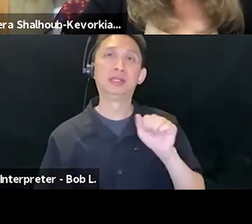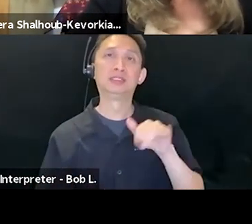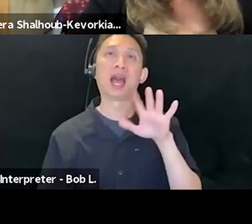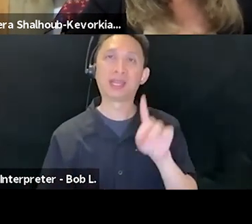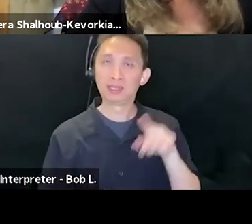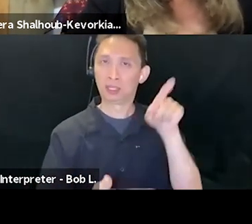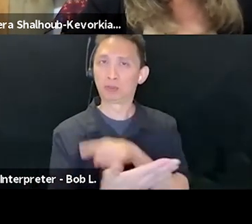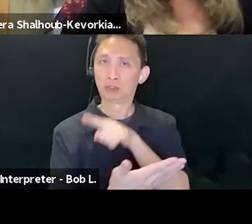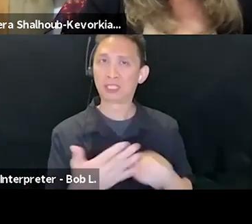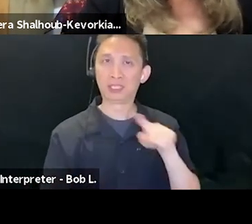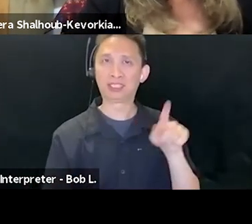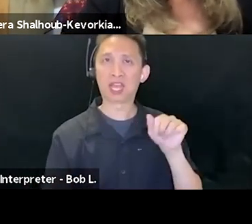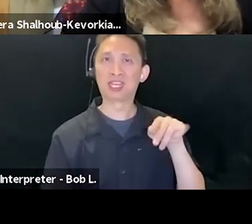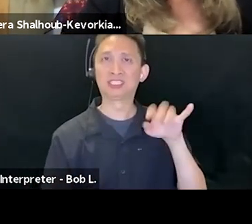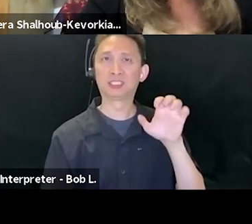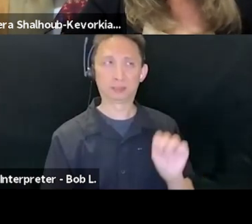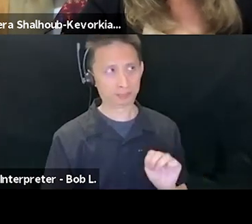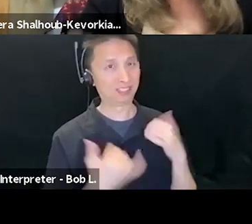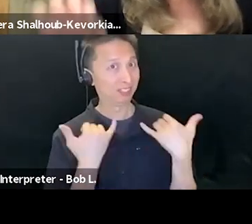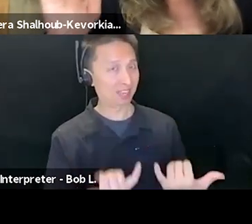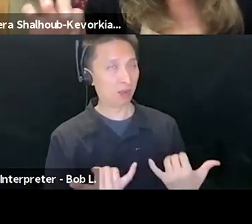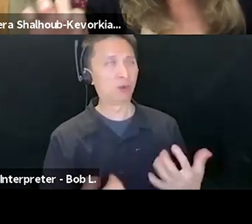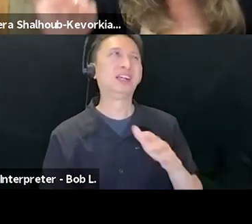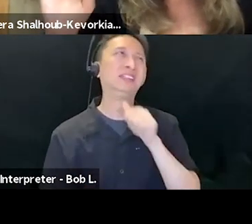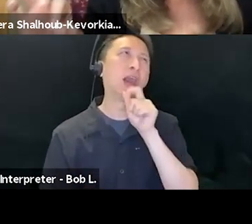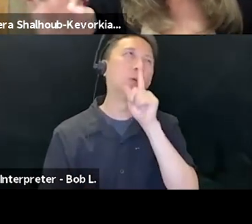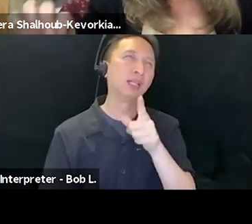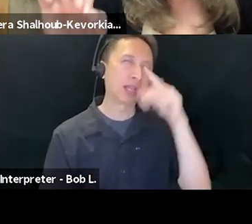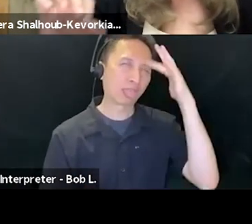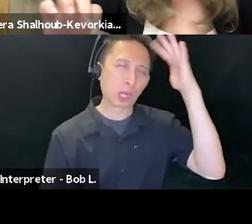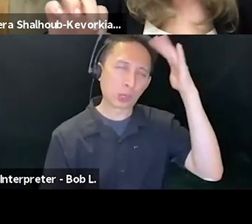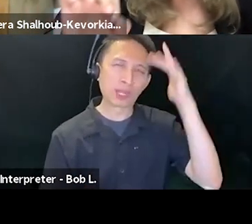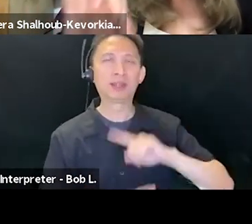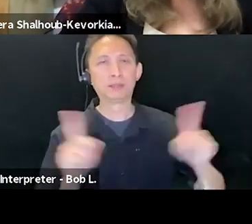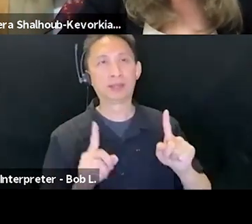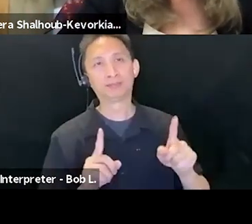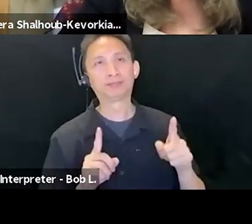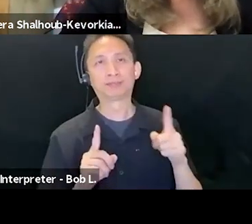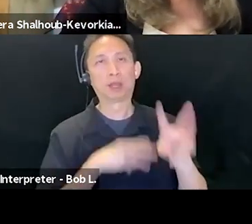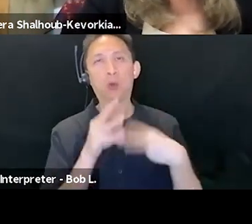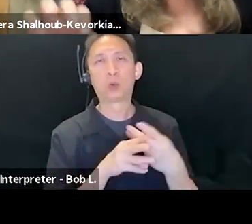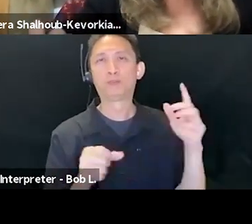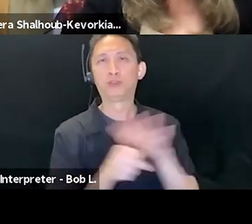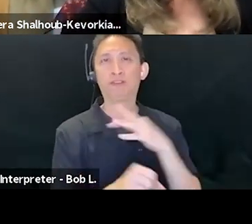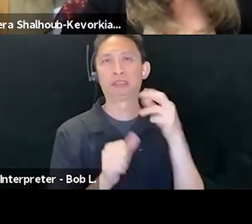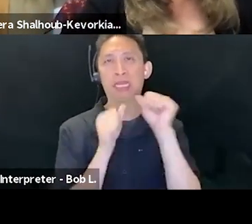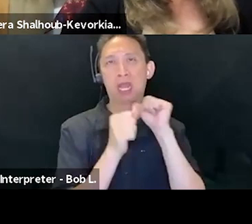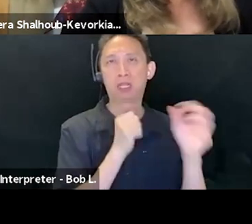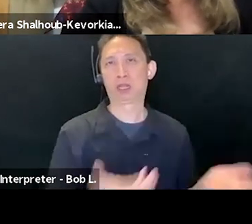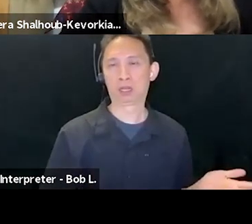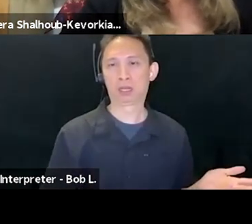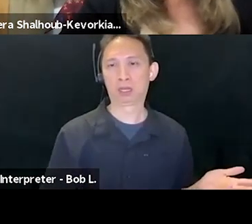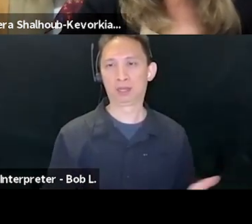criticize not so much an idea or a theory but rather a wall of denials, end of quote. That wall of